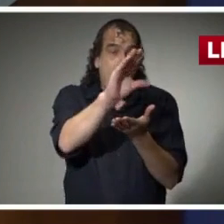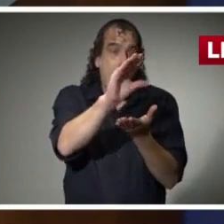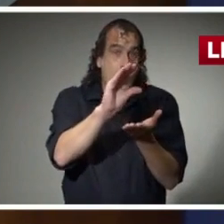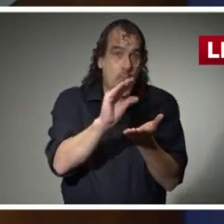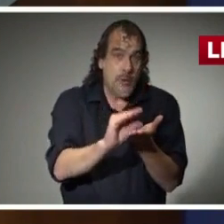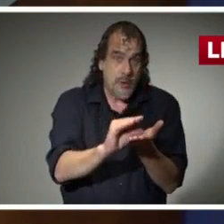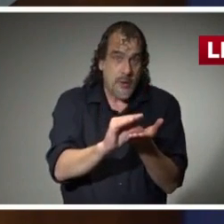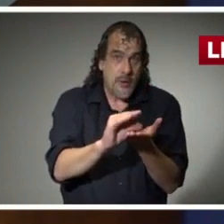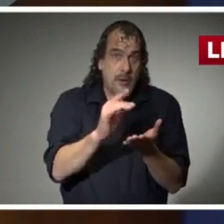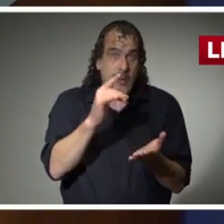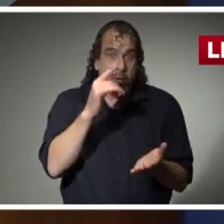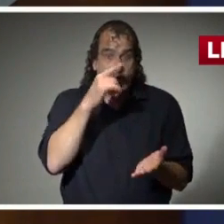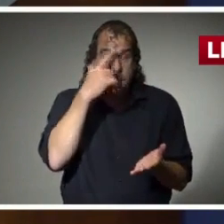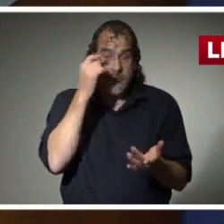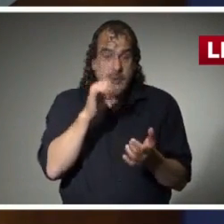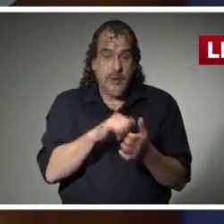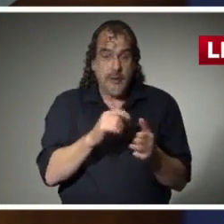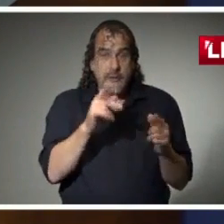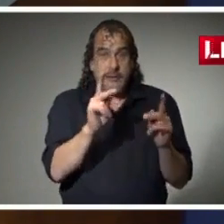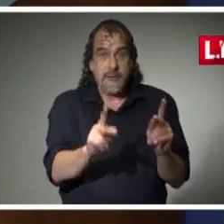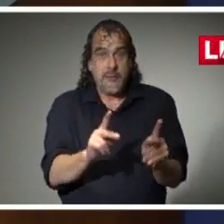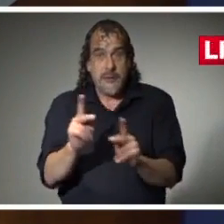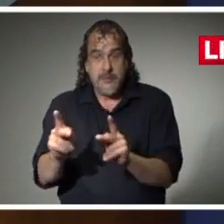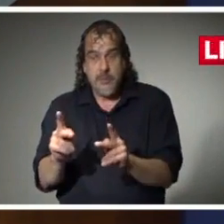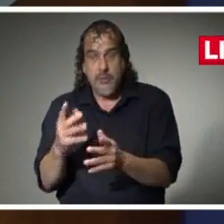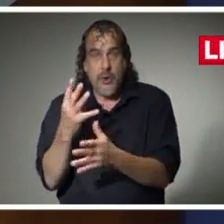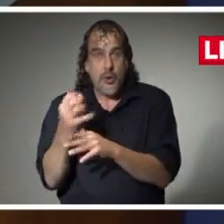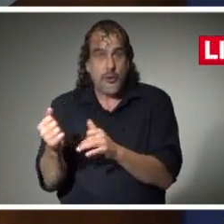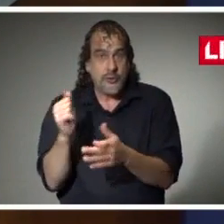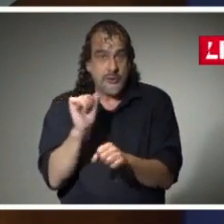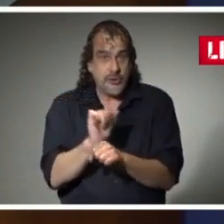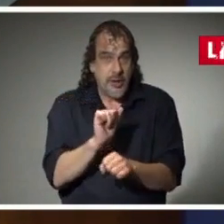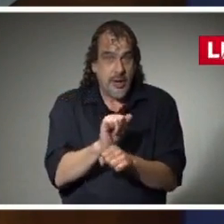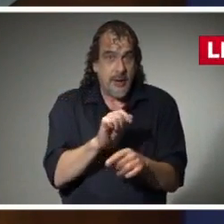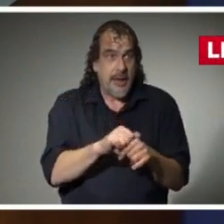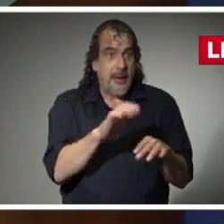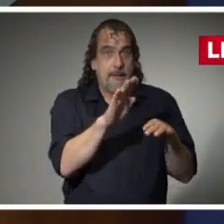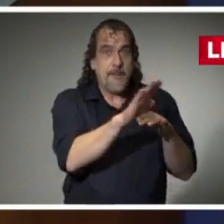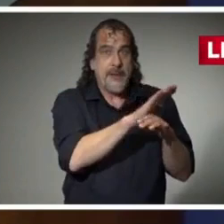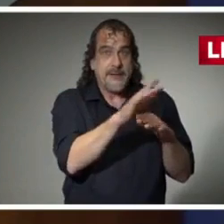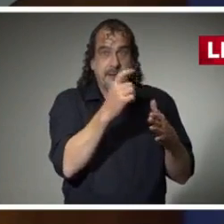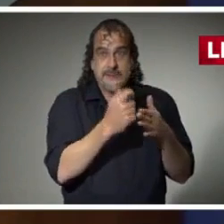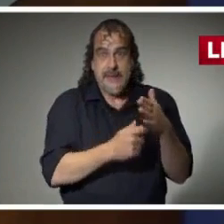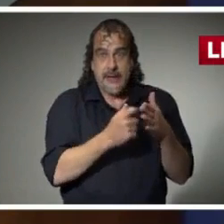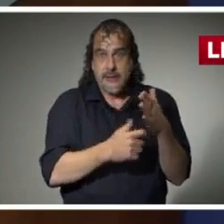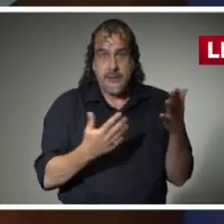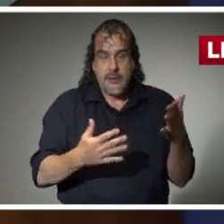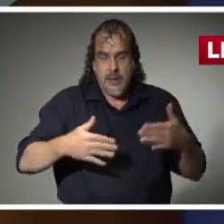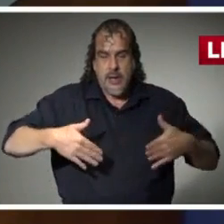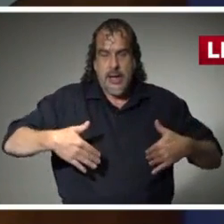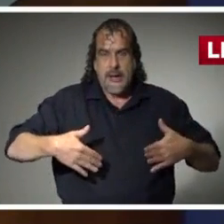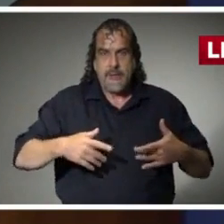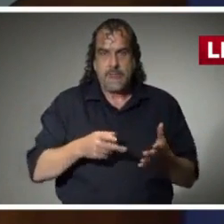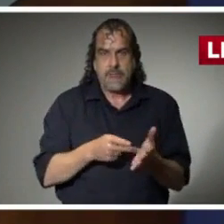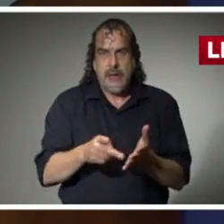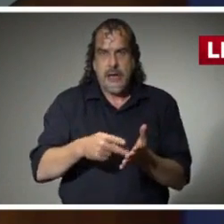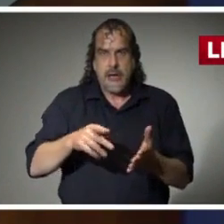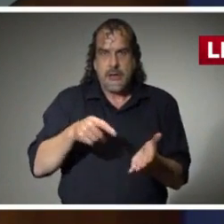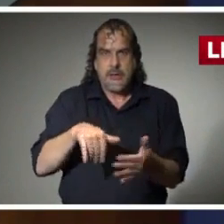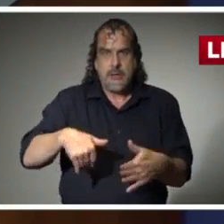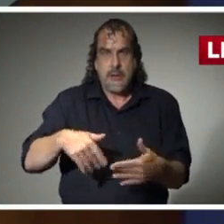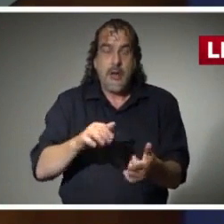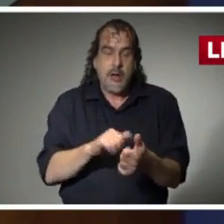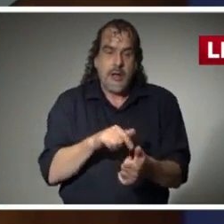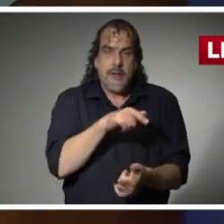was in individual income and corporate income taxes. They are typically due in April. They had already